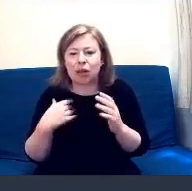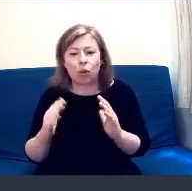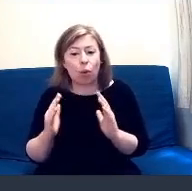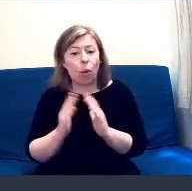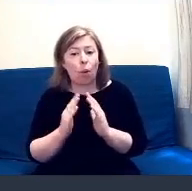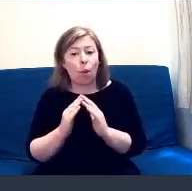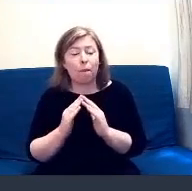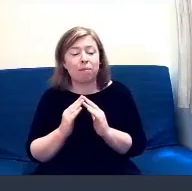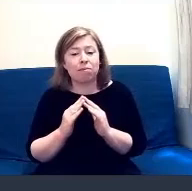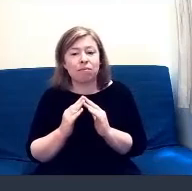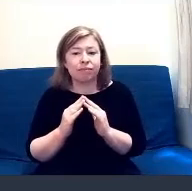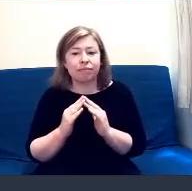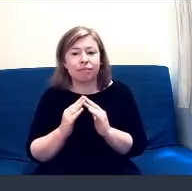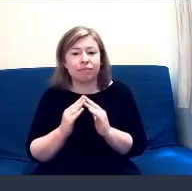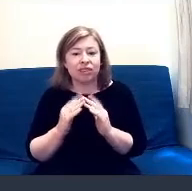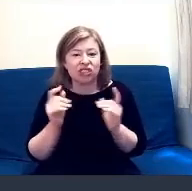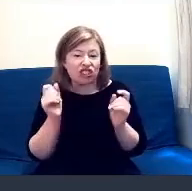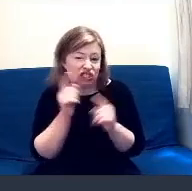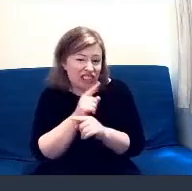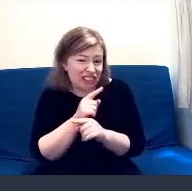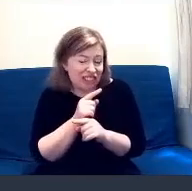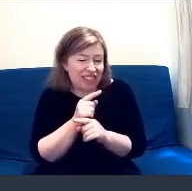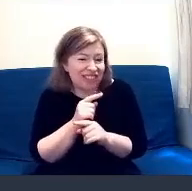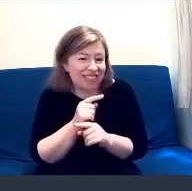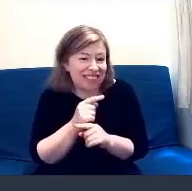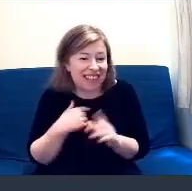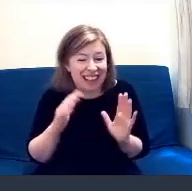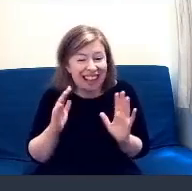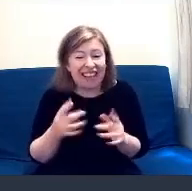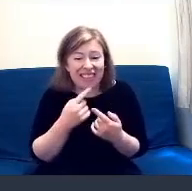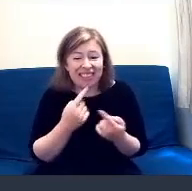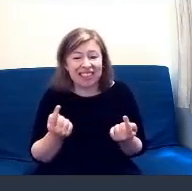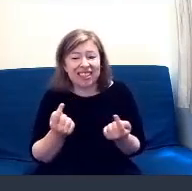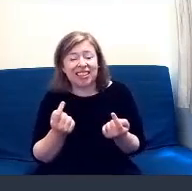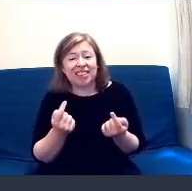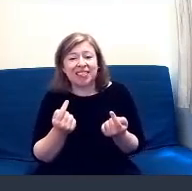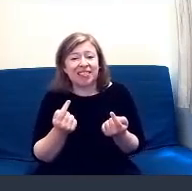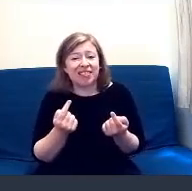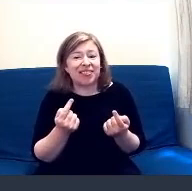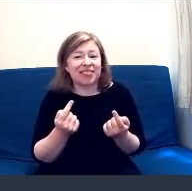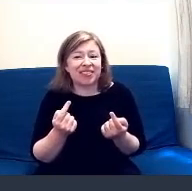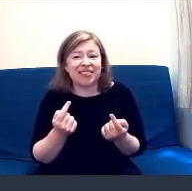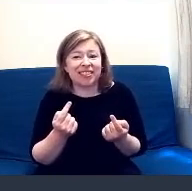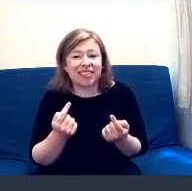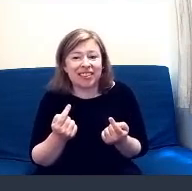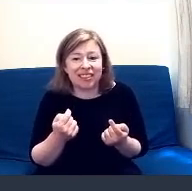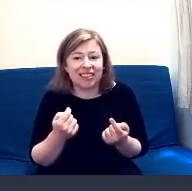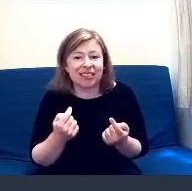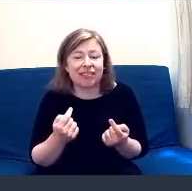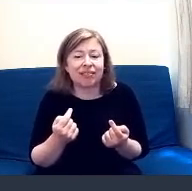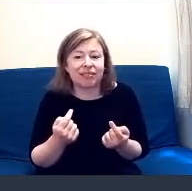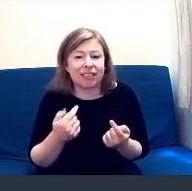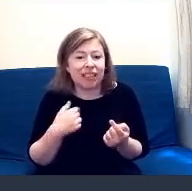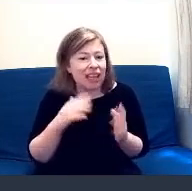weird, I would have to say, because I've had to learn so